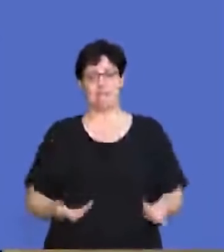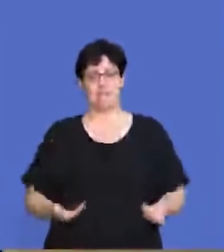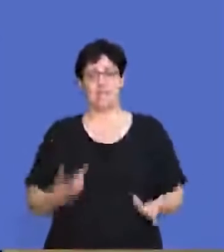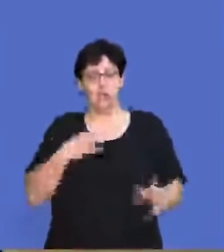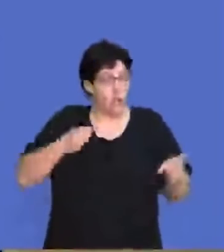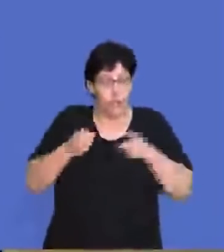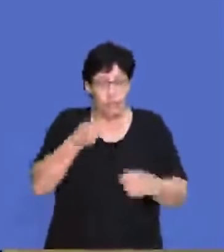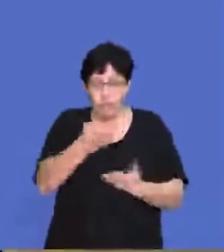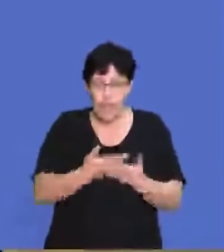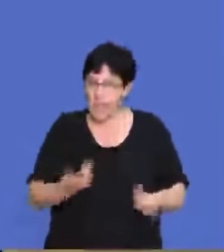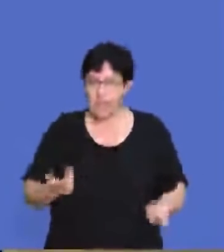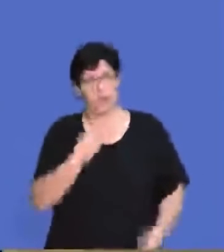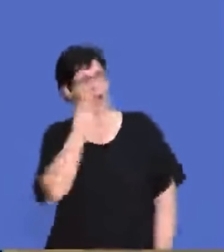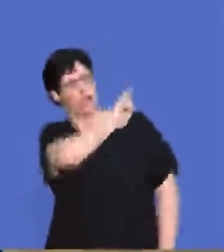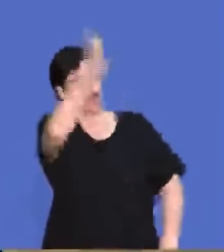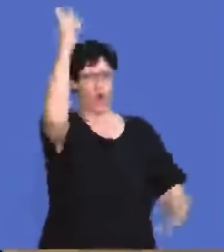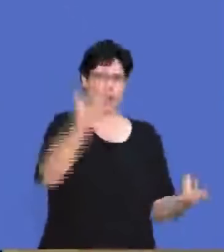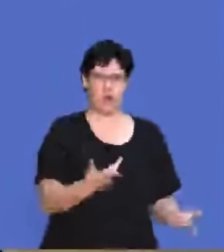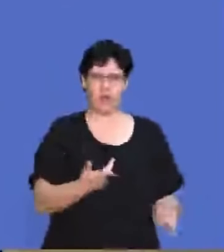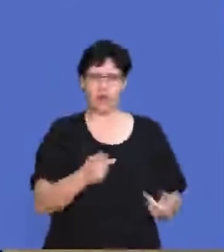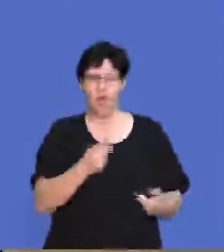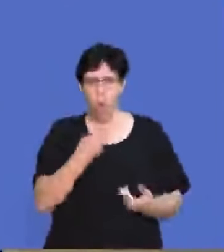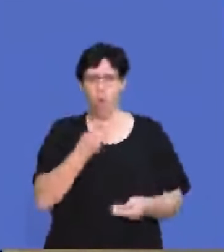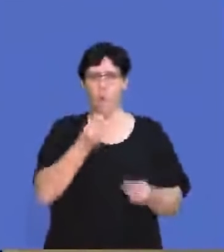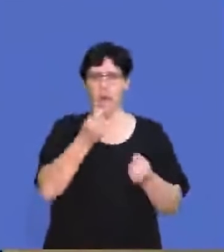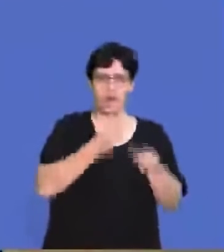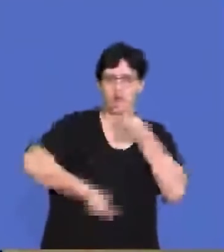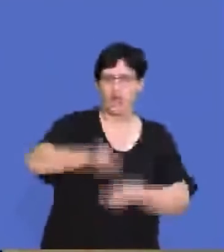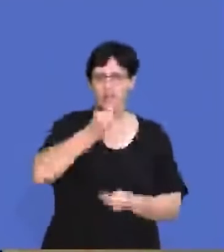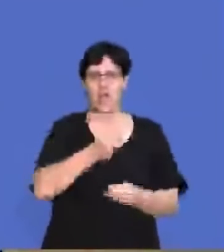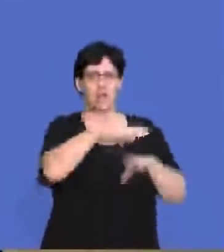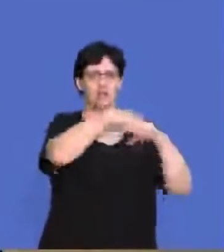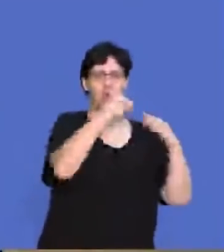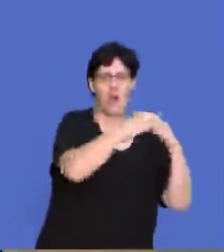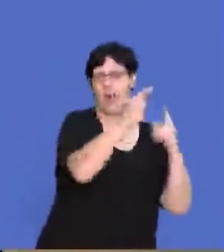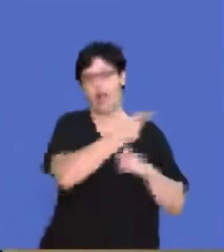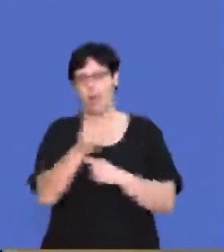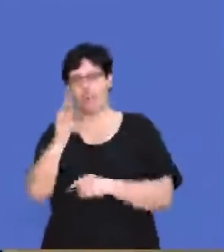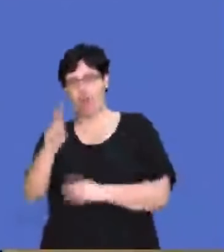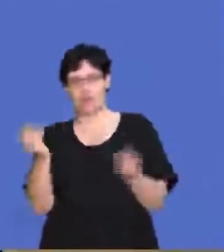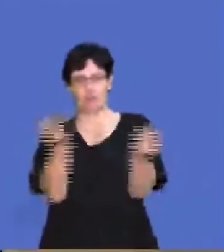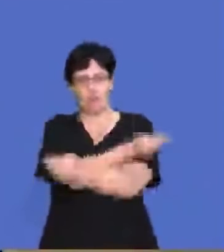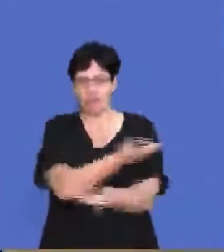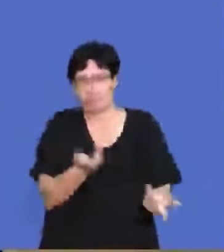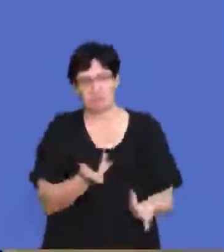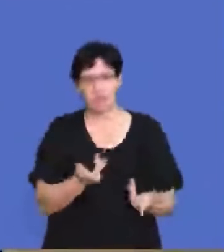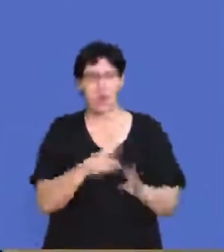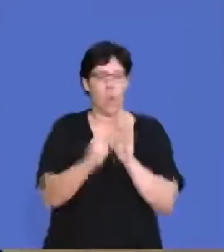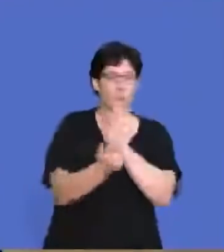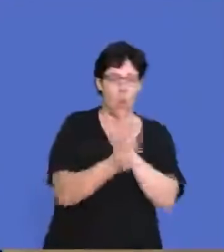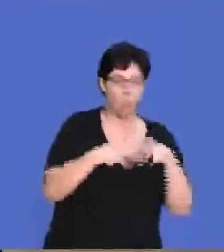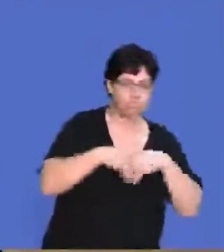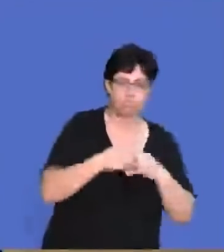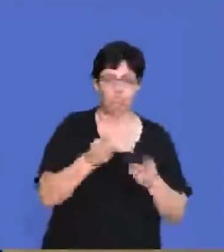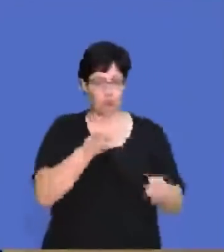business. So I can't control that. I cannot control what the exchange rate with the rand and the dollar is going to be. I cannot control what